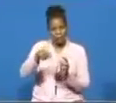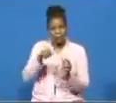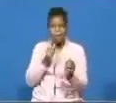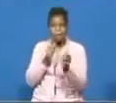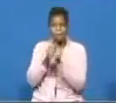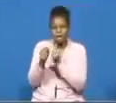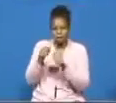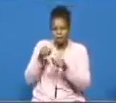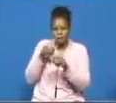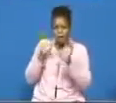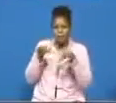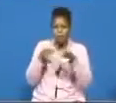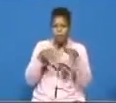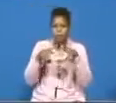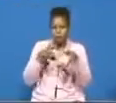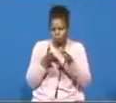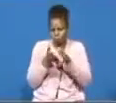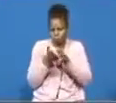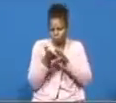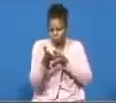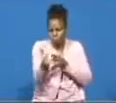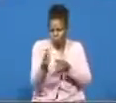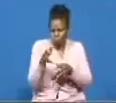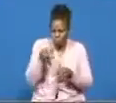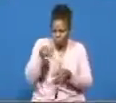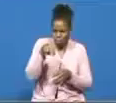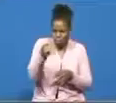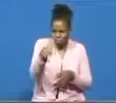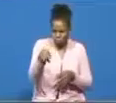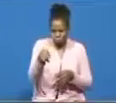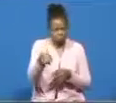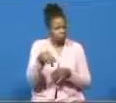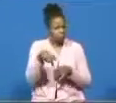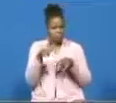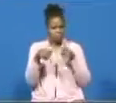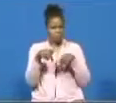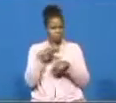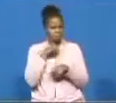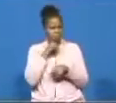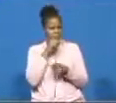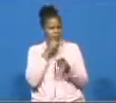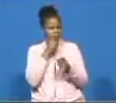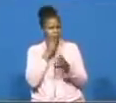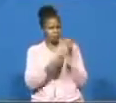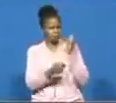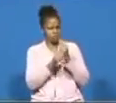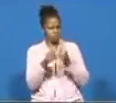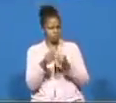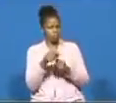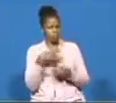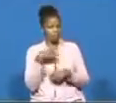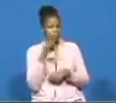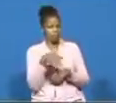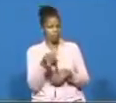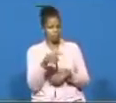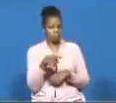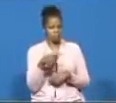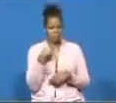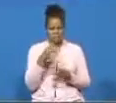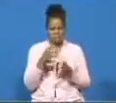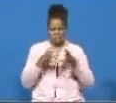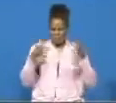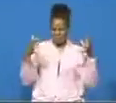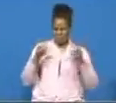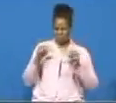easier the edomites were suspicious of them the edomites didn't like them the edomites were saying this large